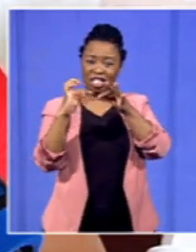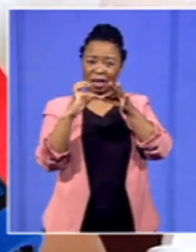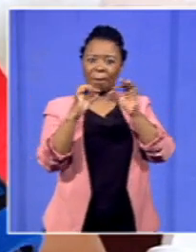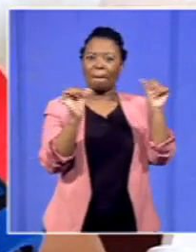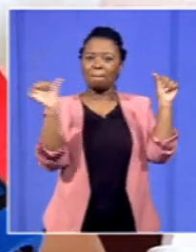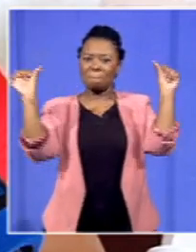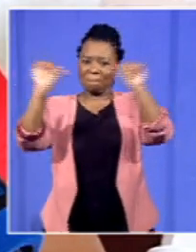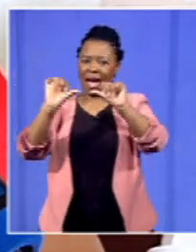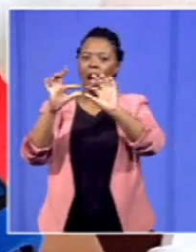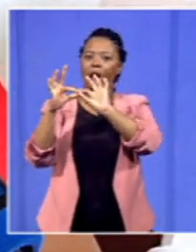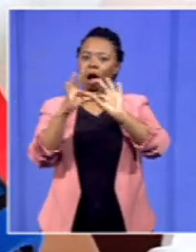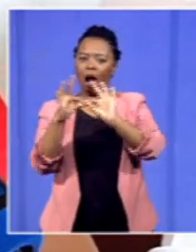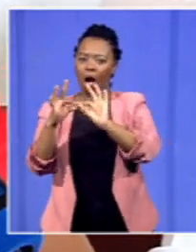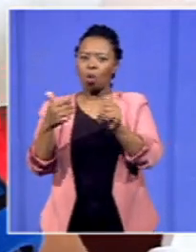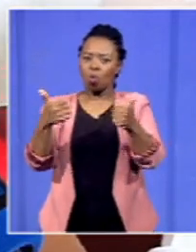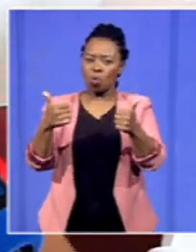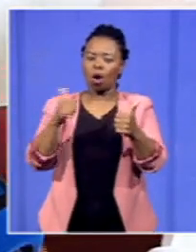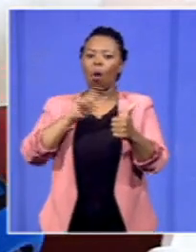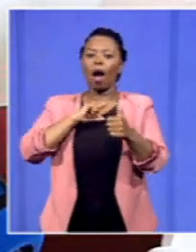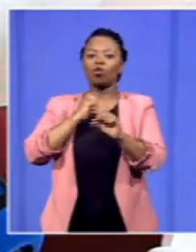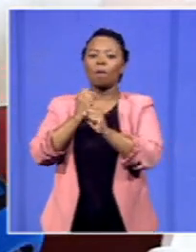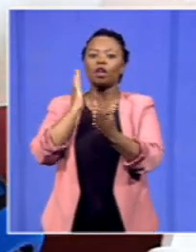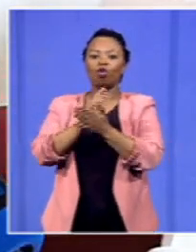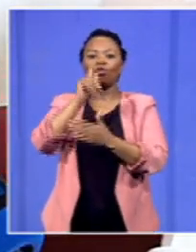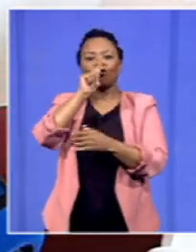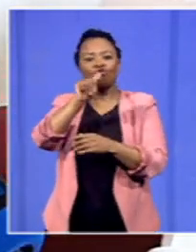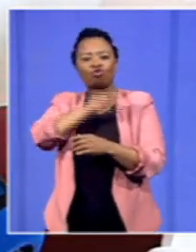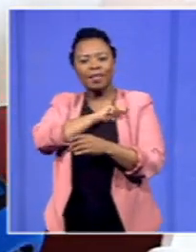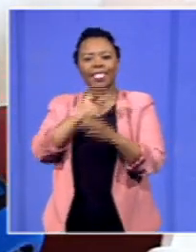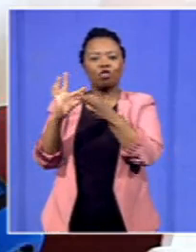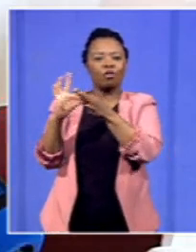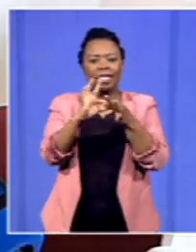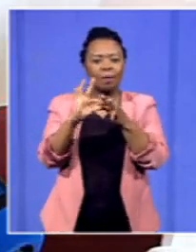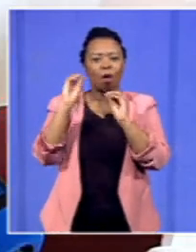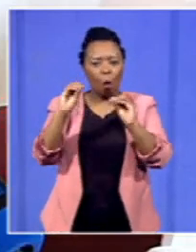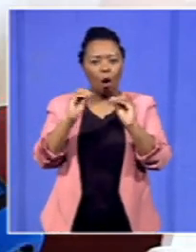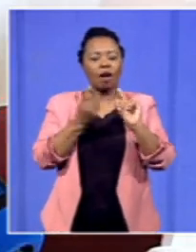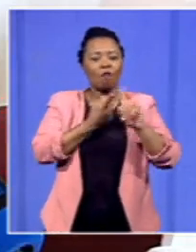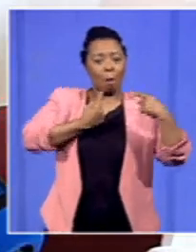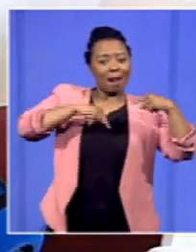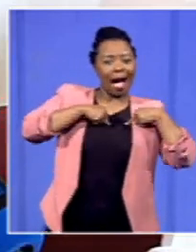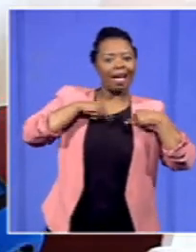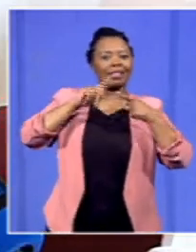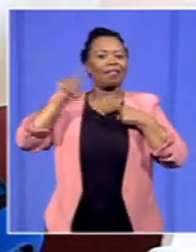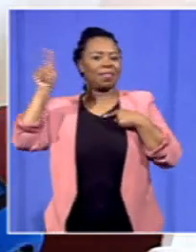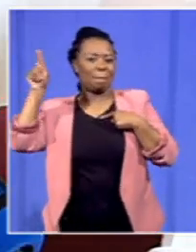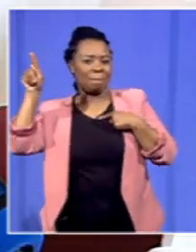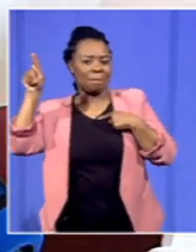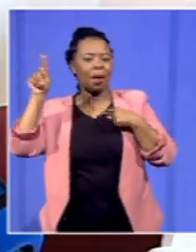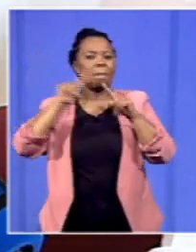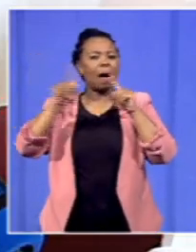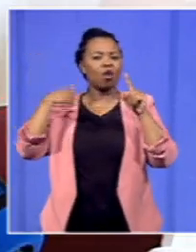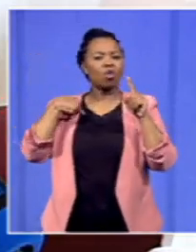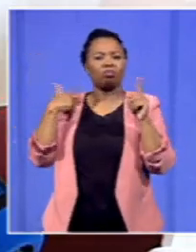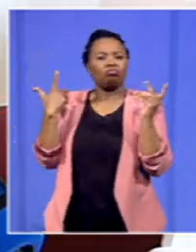to also ensure that there's a trust, you know, there's a trust relationship between us and them. We indicated, we put it on record to them